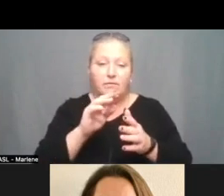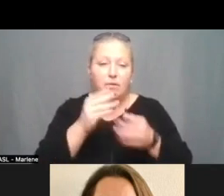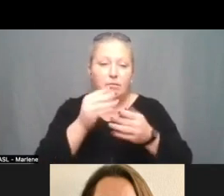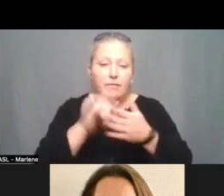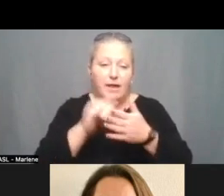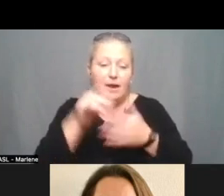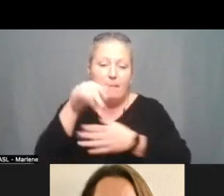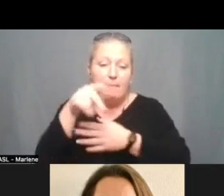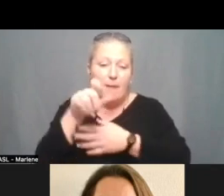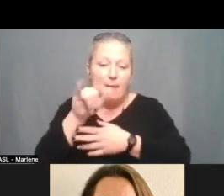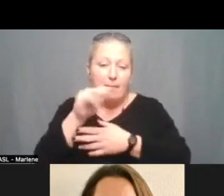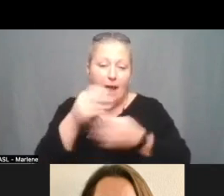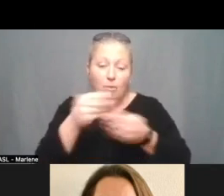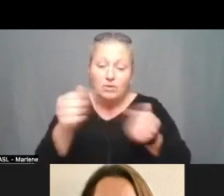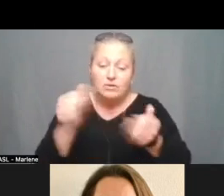almost two years ago now.